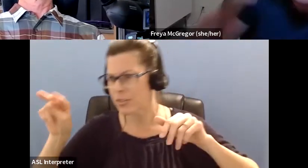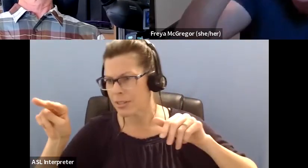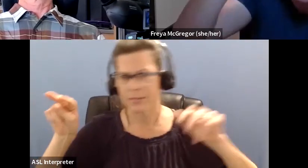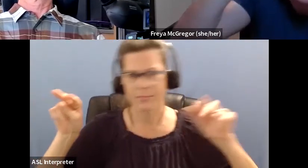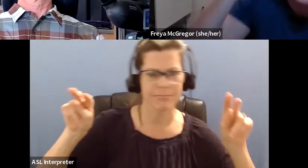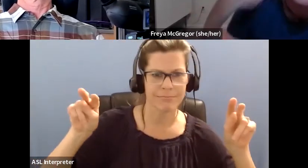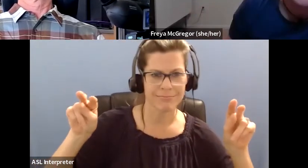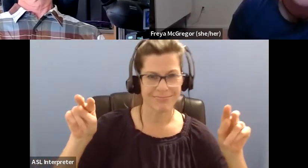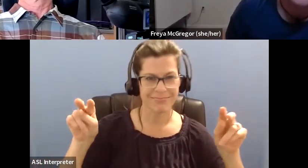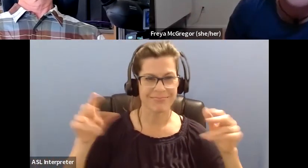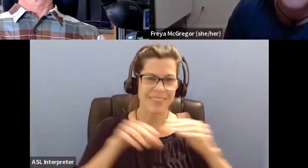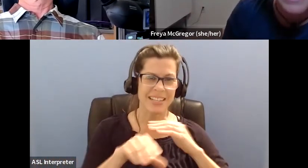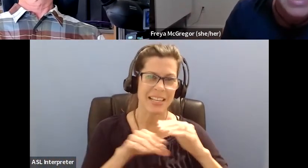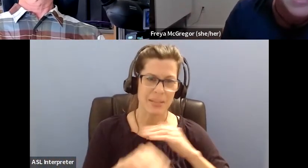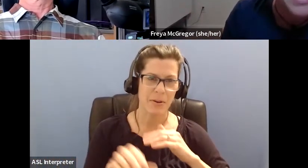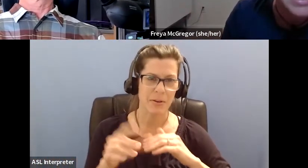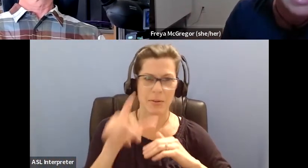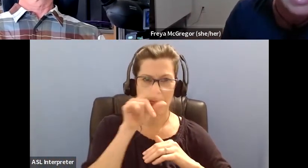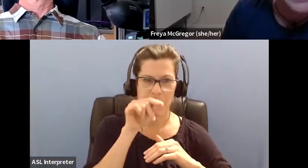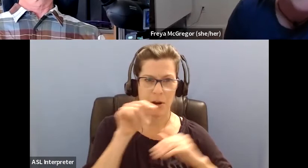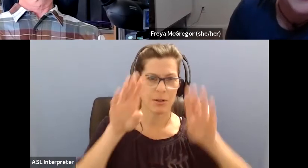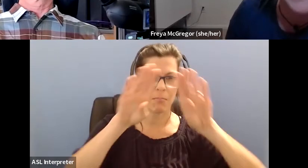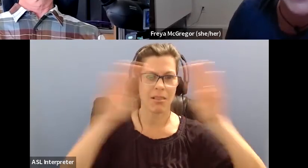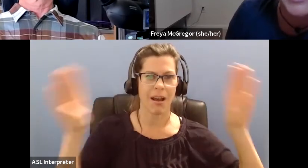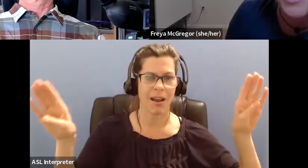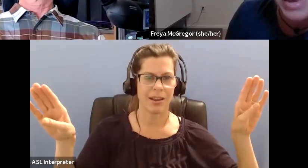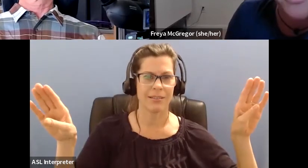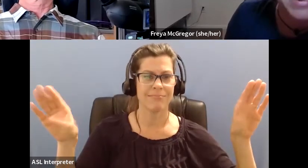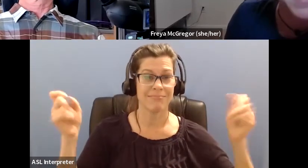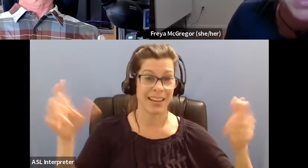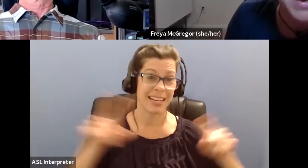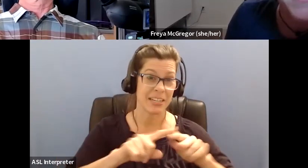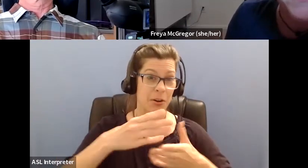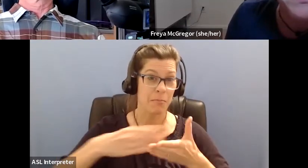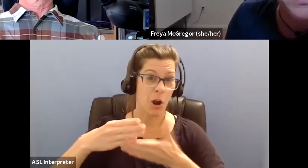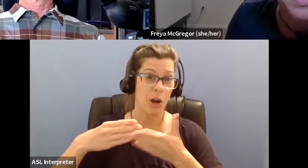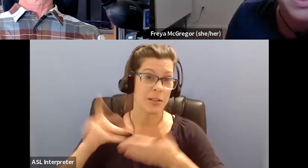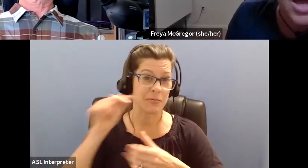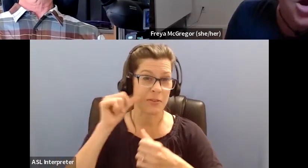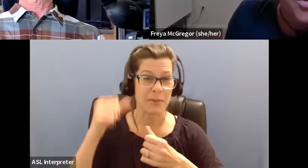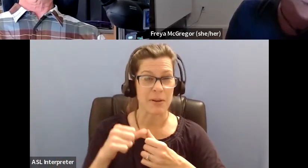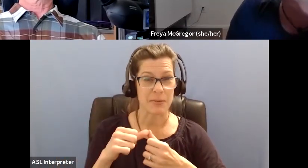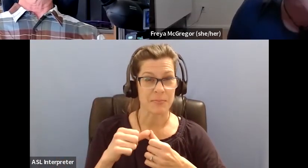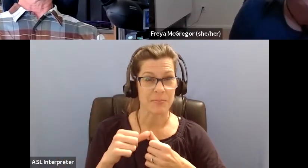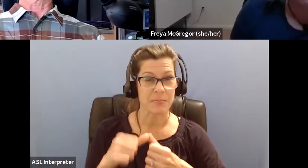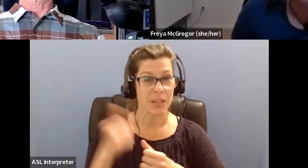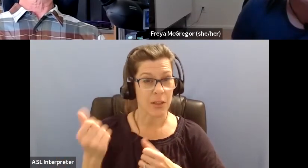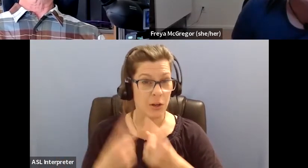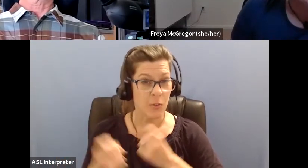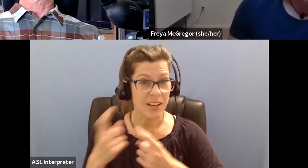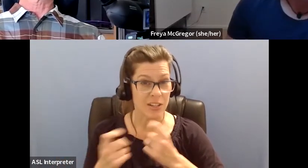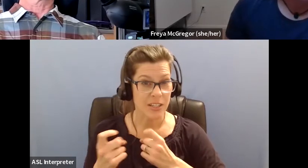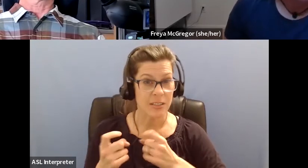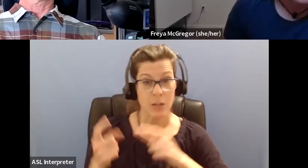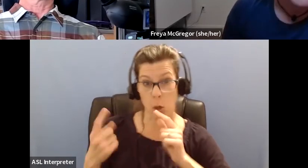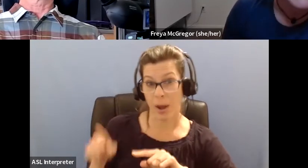few things that make up an accessible bird blind. Right. Let's see. What other questions do we have here? Um, so while you're looking, I'm going to add one more